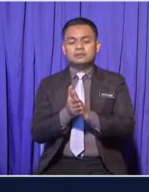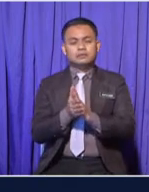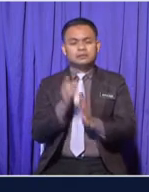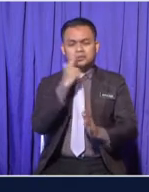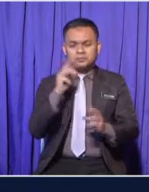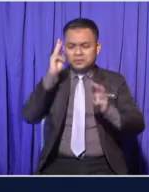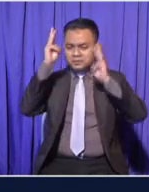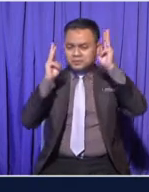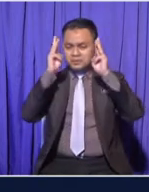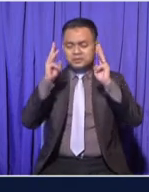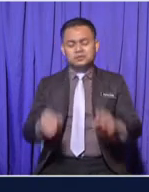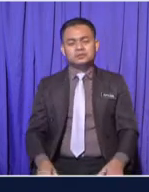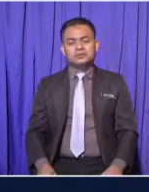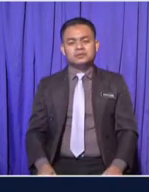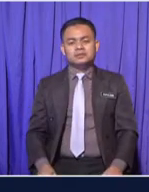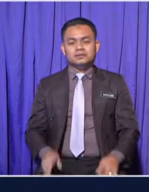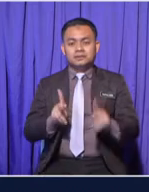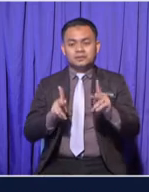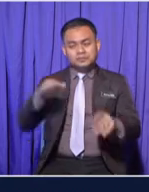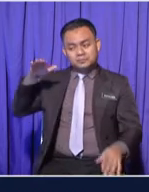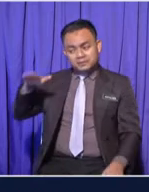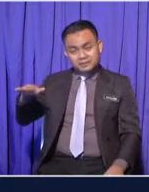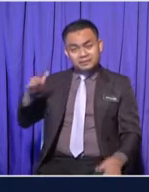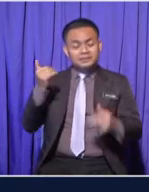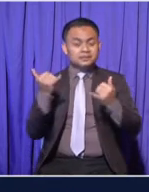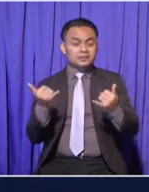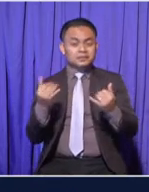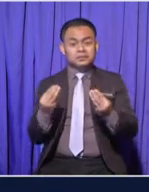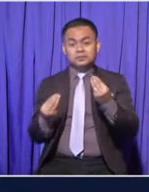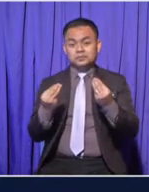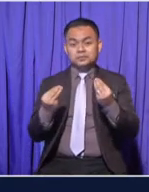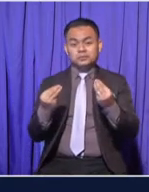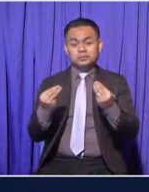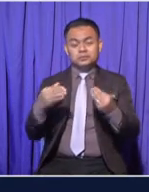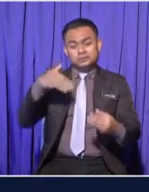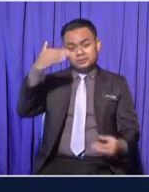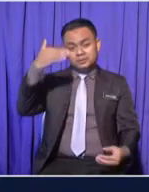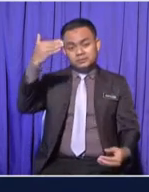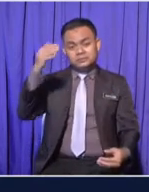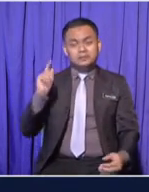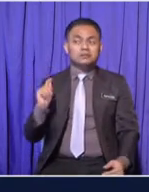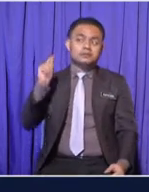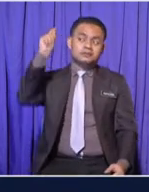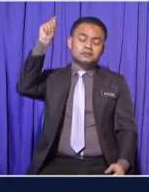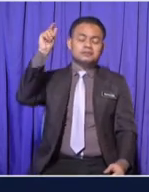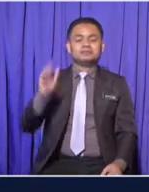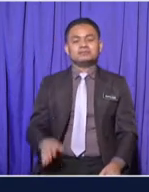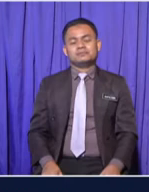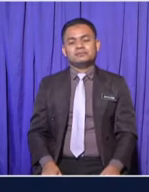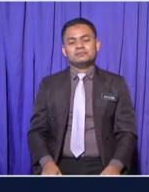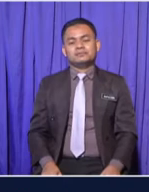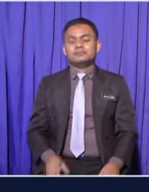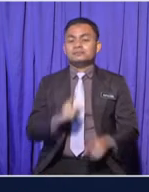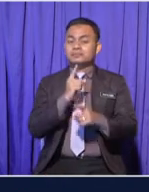If you are short Because you might grow very tall soon Make